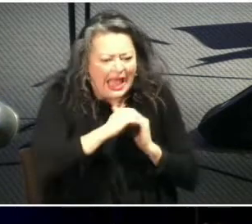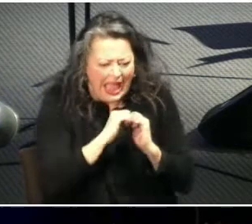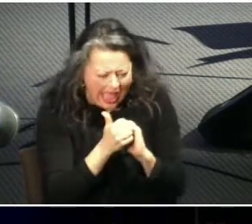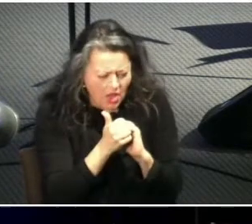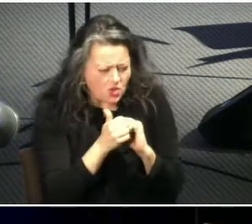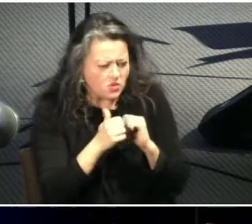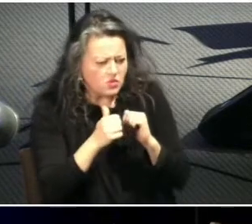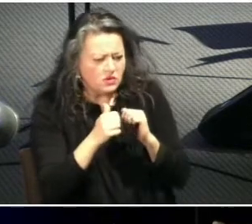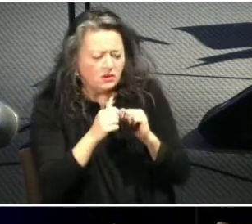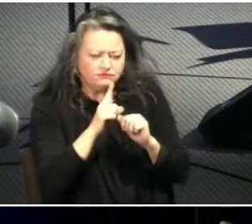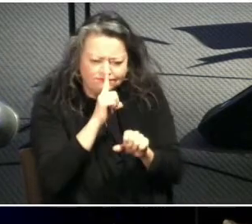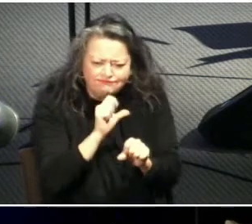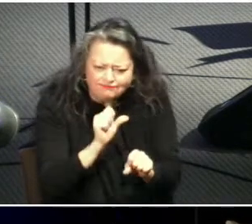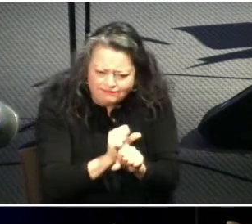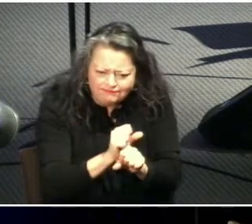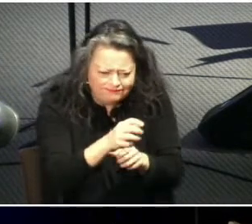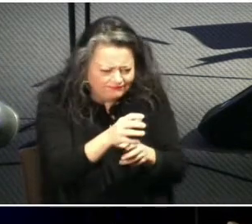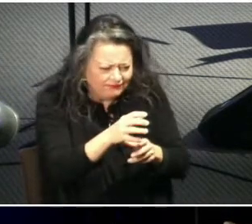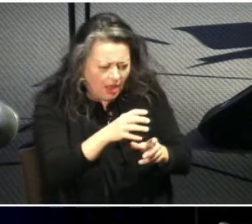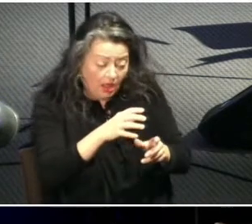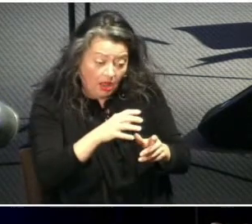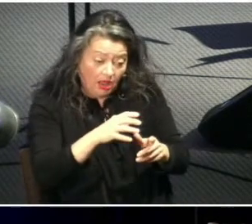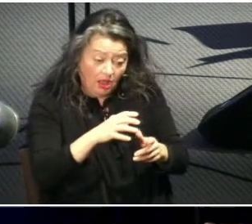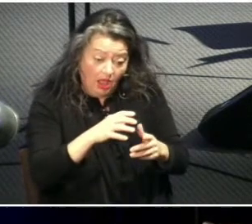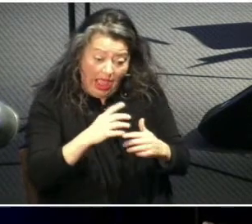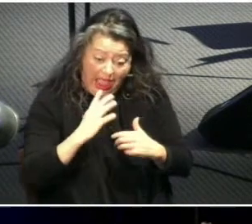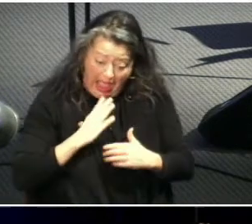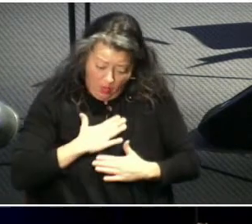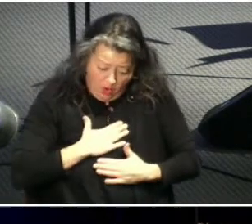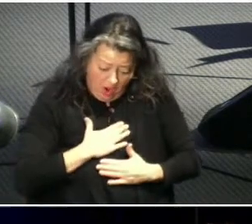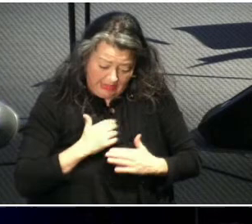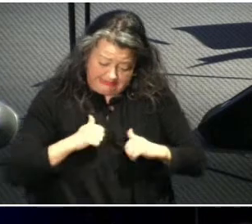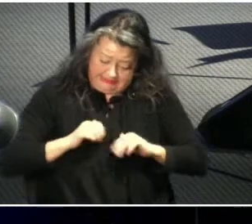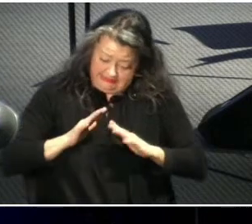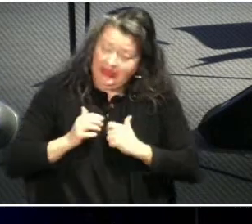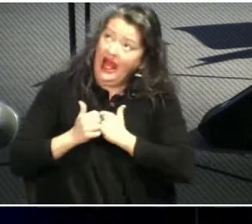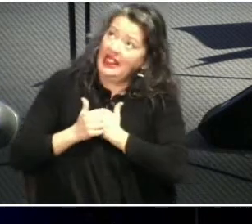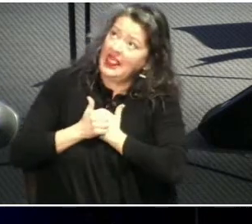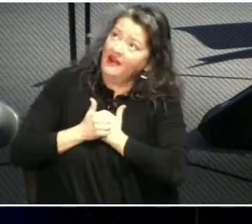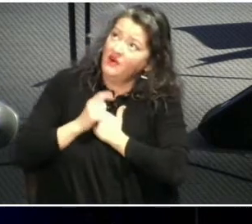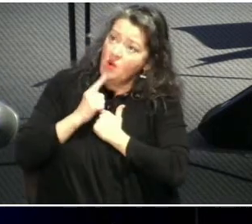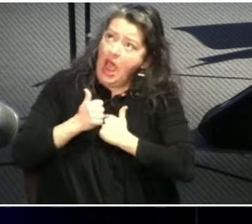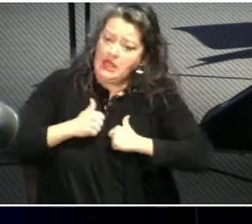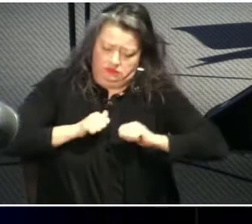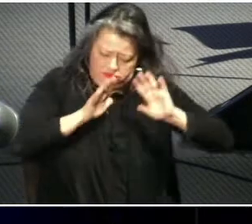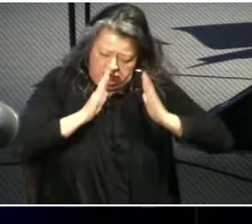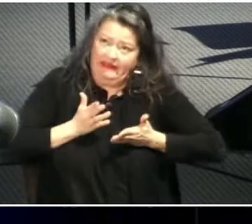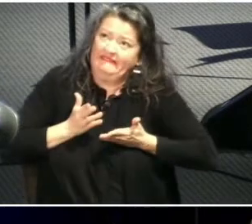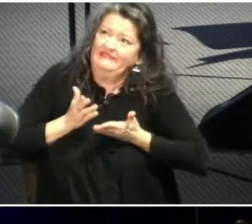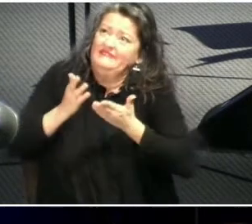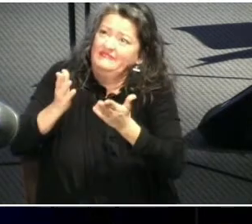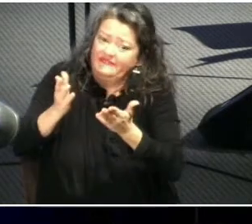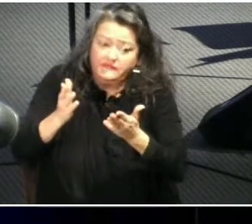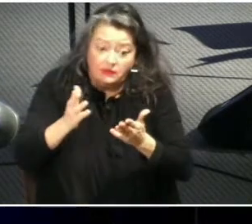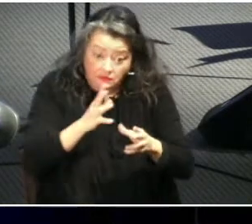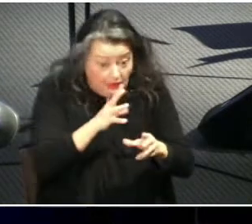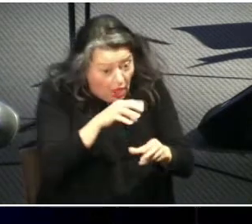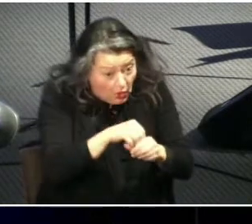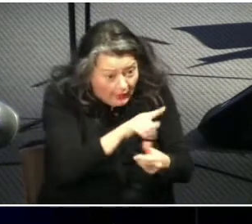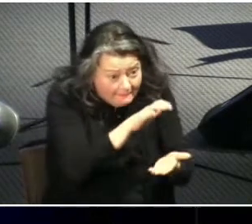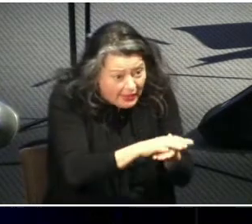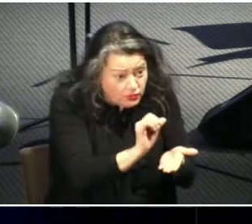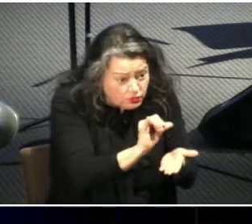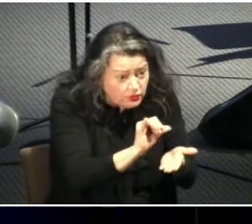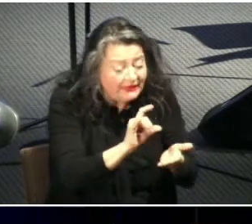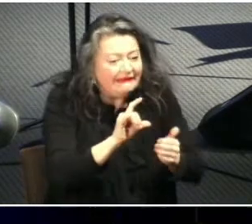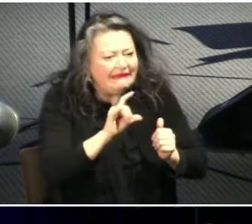marriage being among them and as women in cultures of confusion we can't miss the